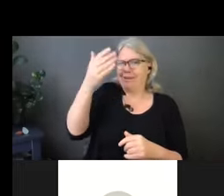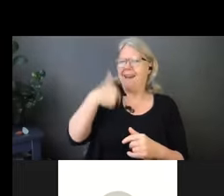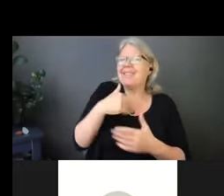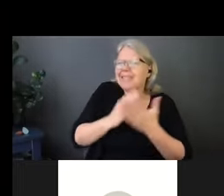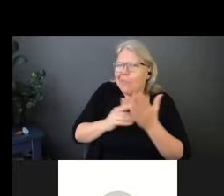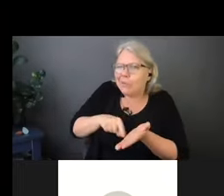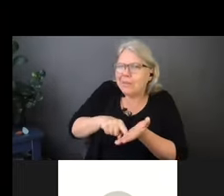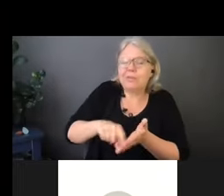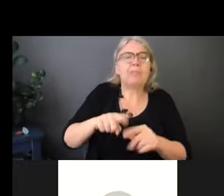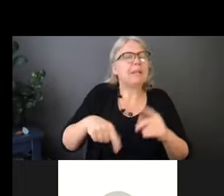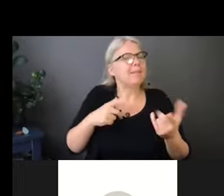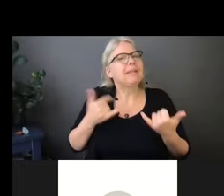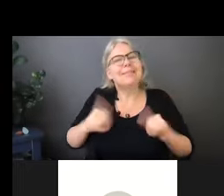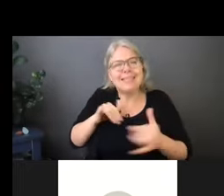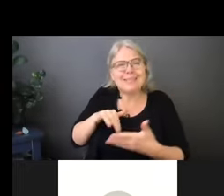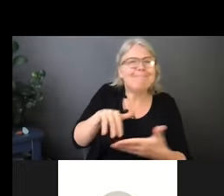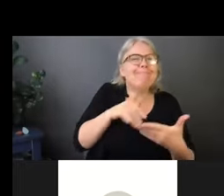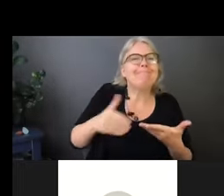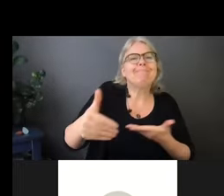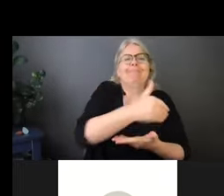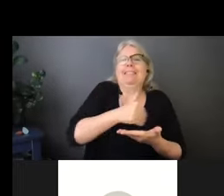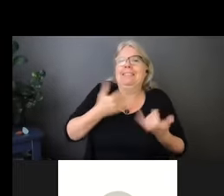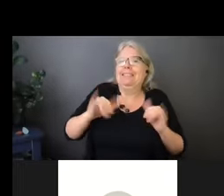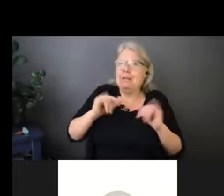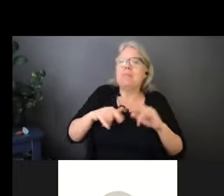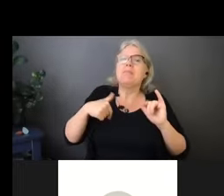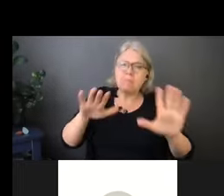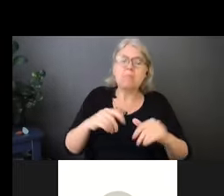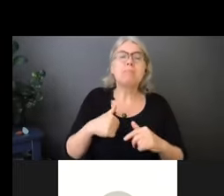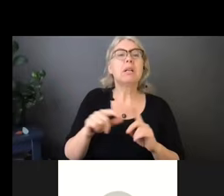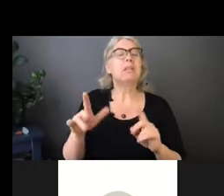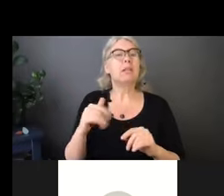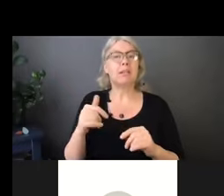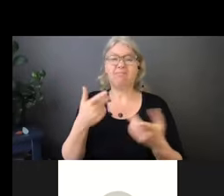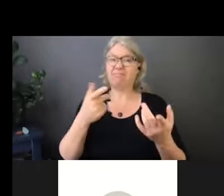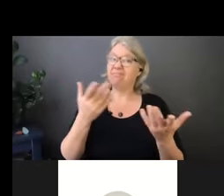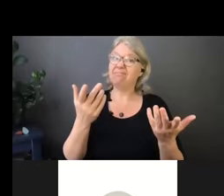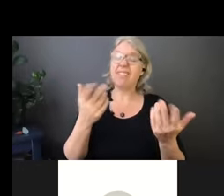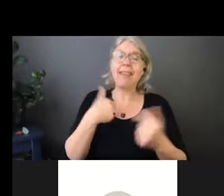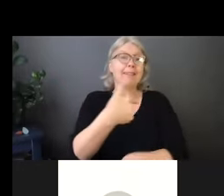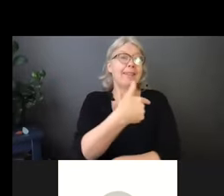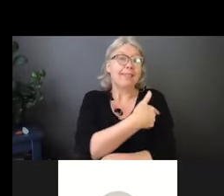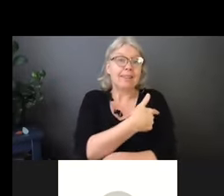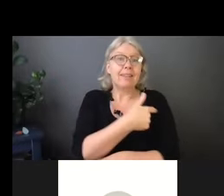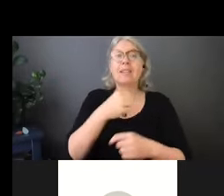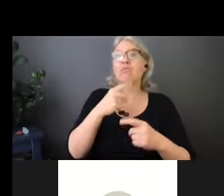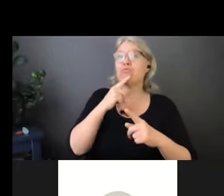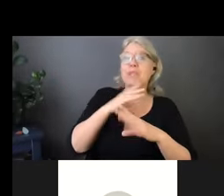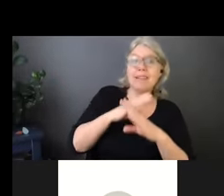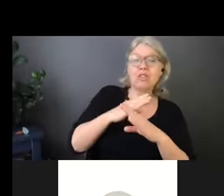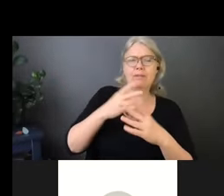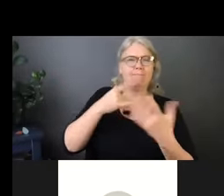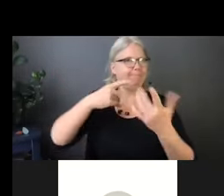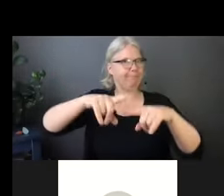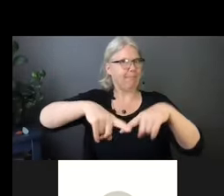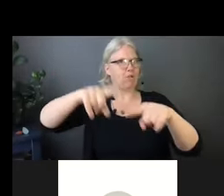um, collecting all my information yet. But, um, it varies actually, Rebecca. So what they're saying is we